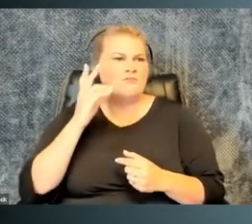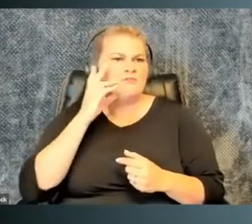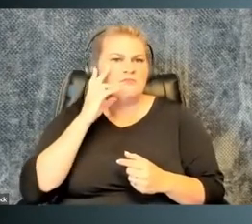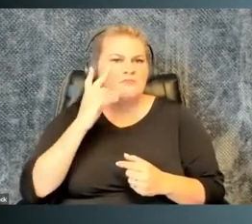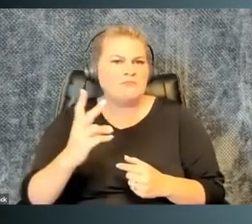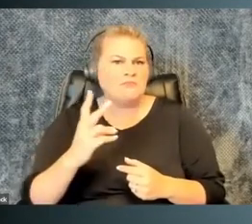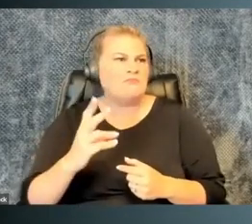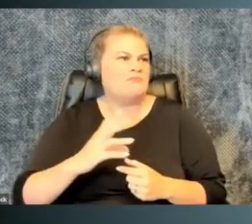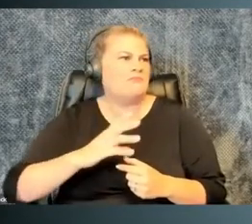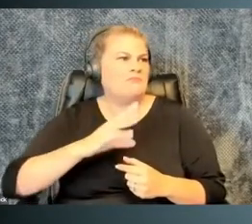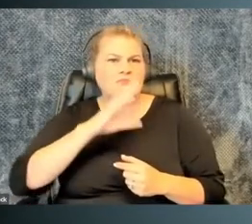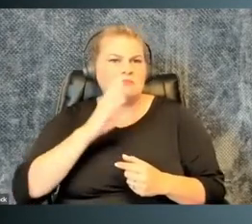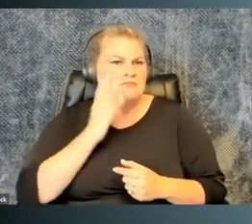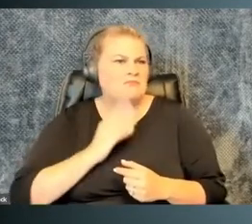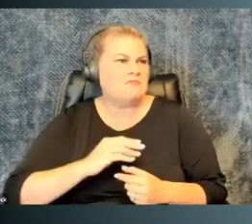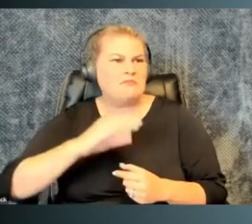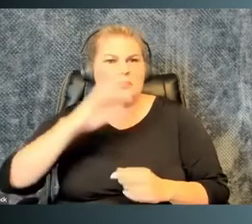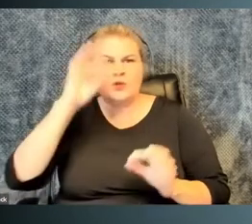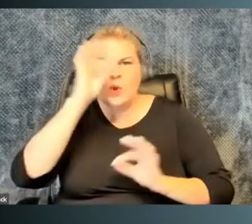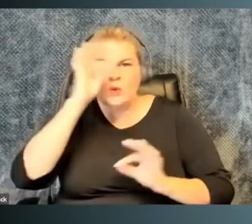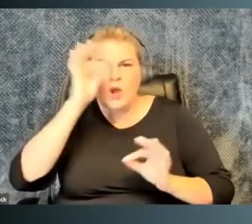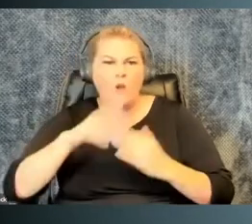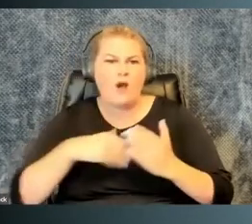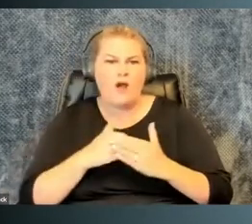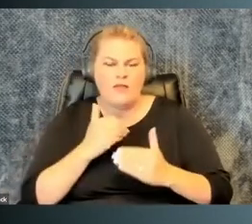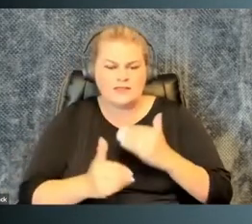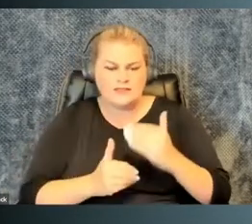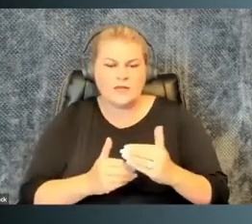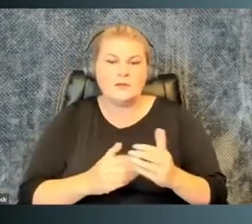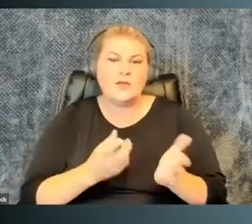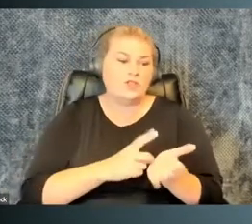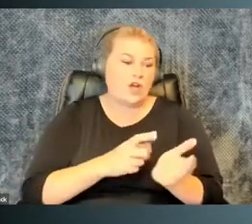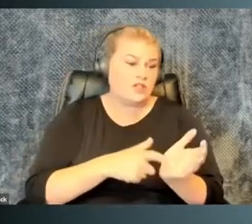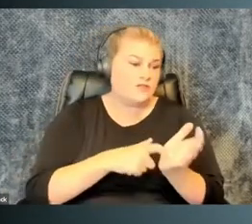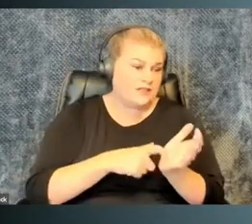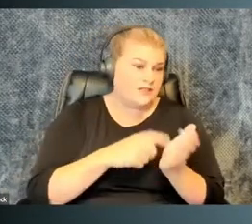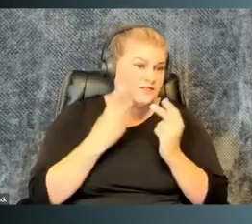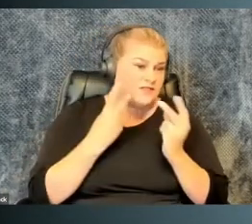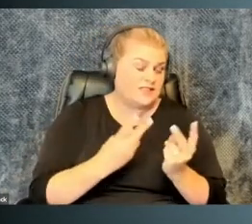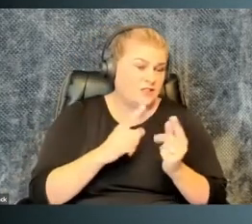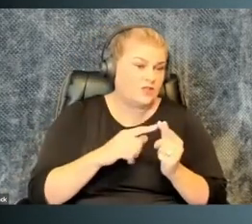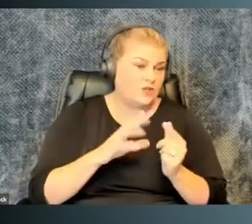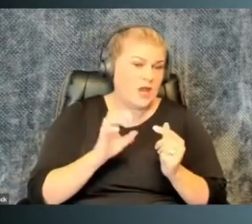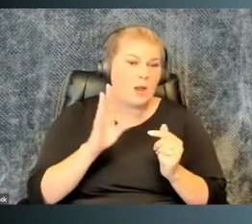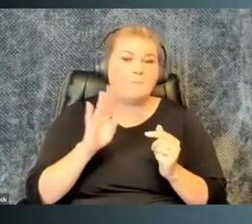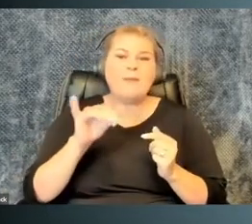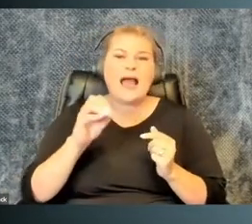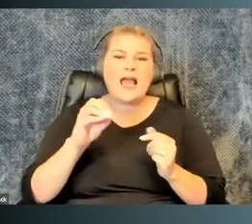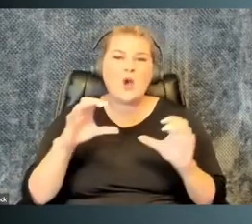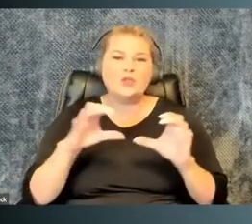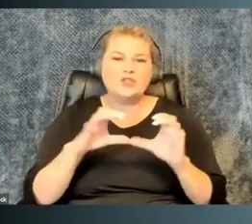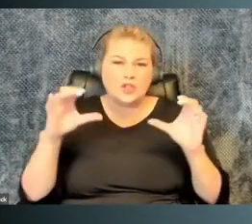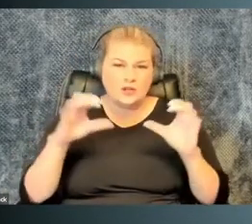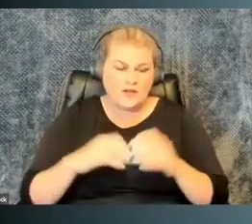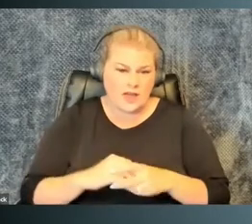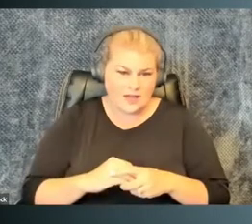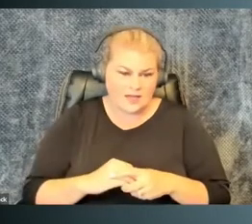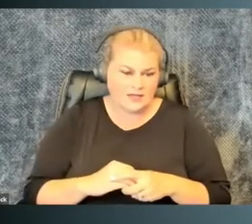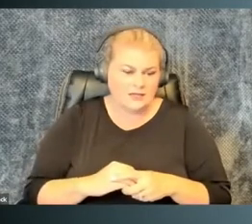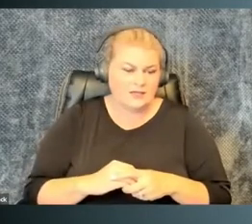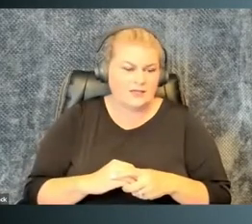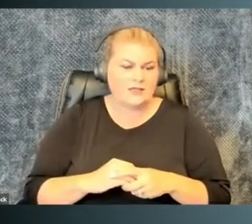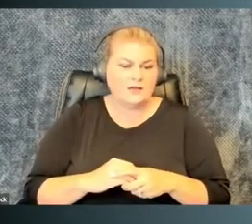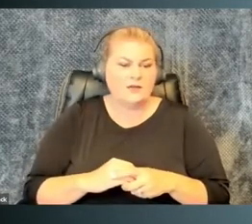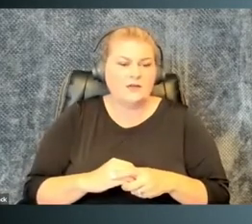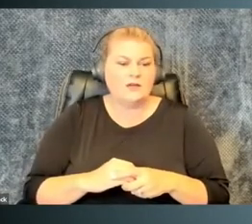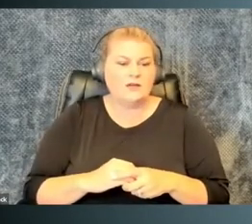never really like privy to. You don't see all the steps it takes. The doctor's visits to get bio-certified in, in,